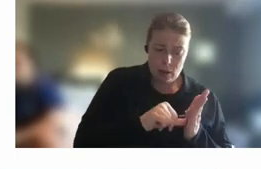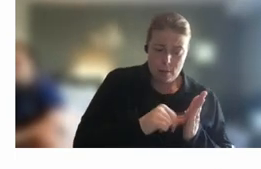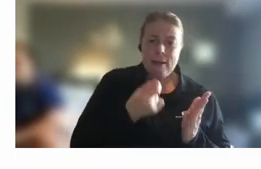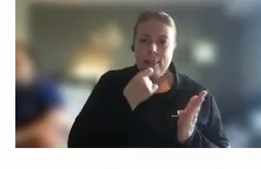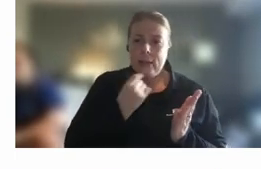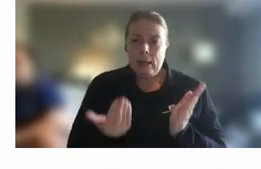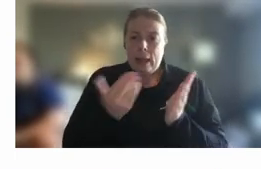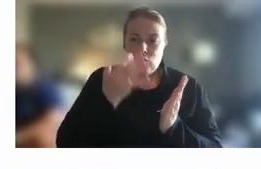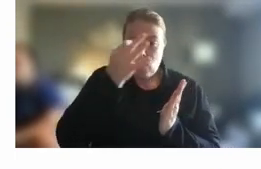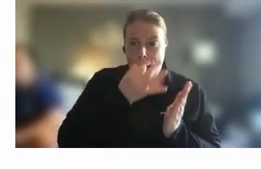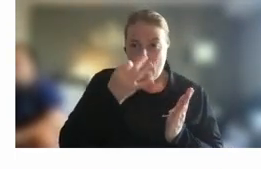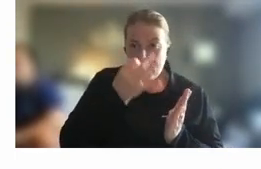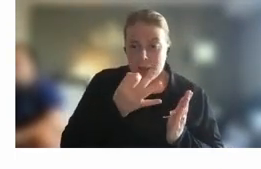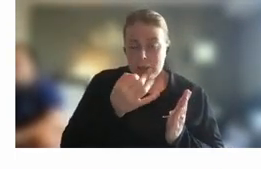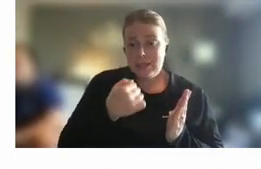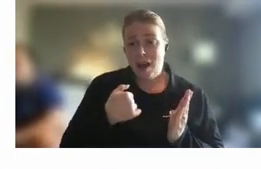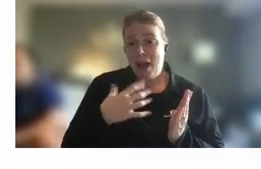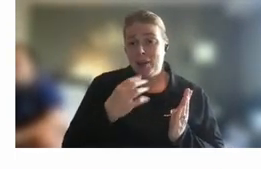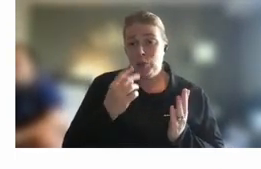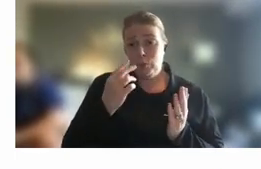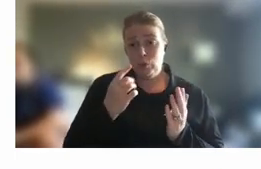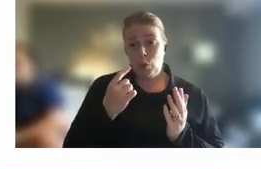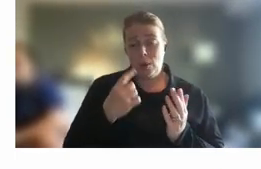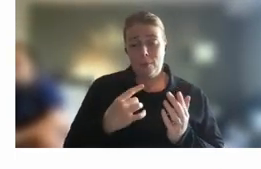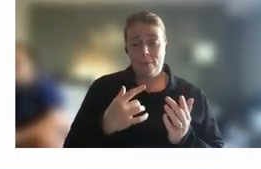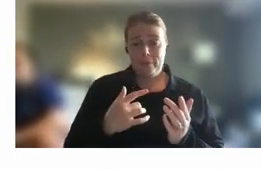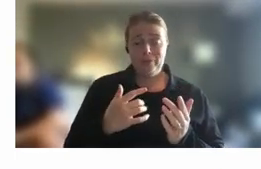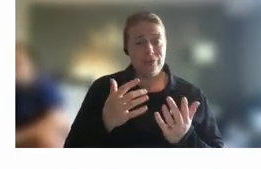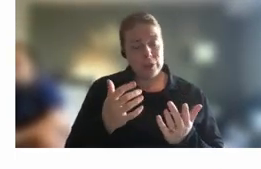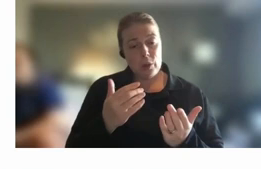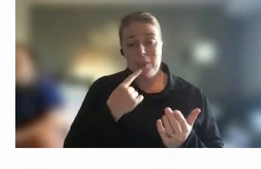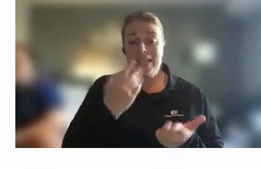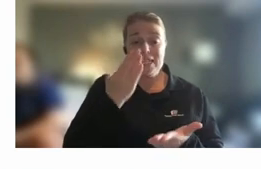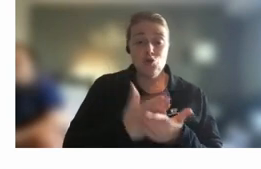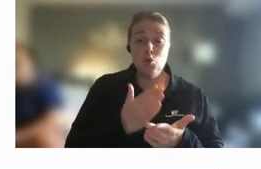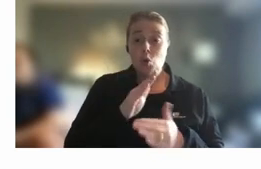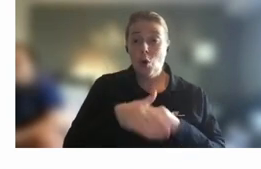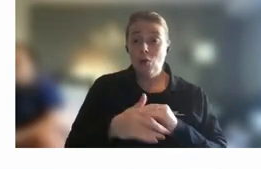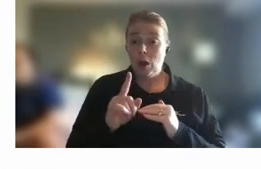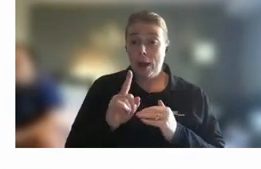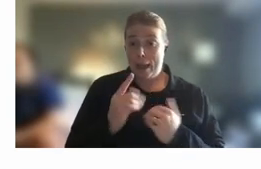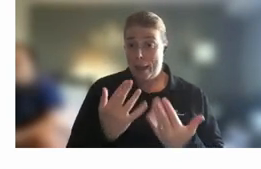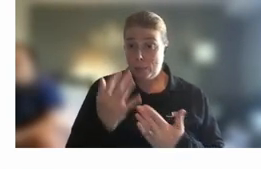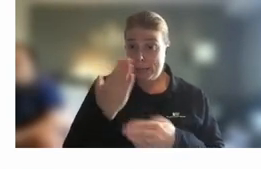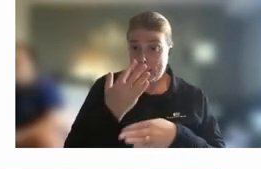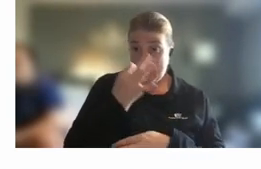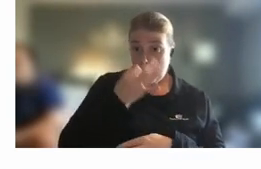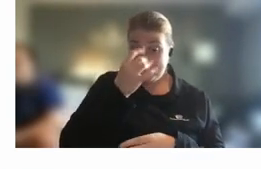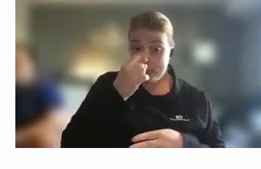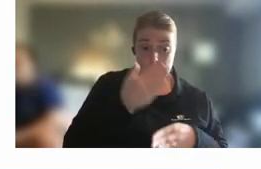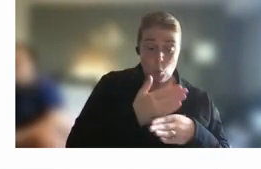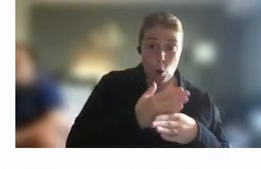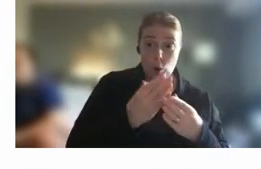being realistic about the number of hours i could manage a day with um with kids and aging parents and that kind of thing that you sort of have on outside of work